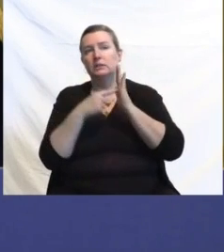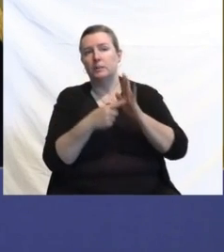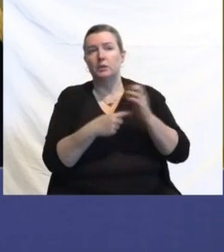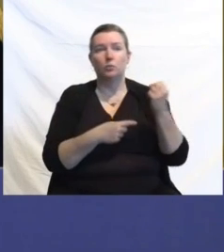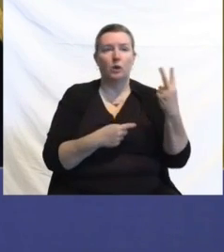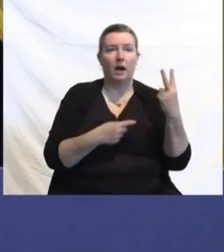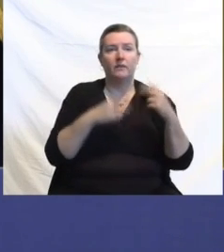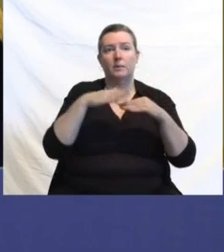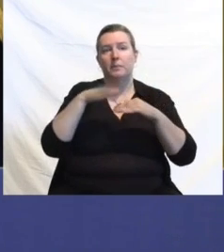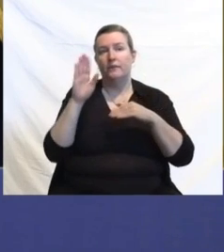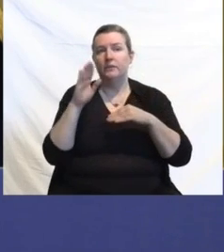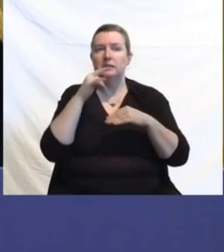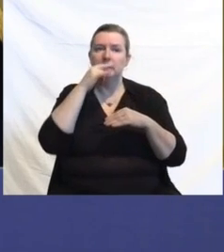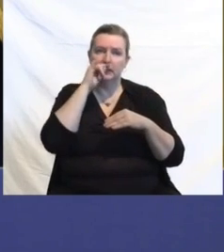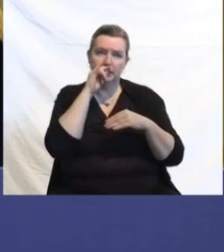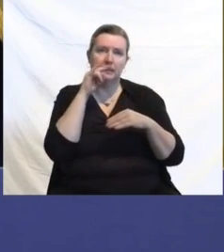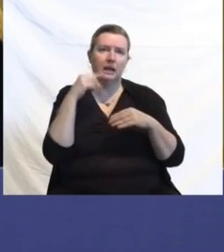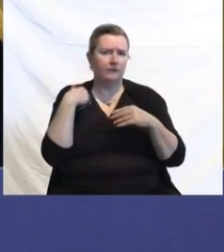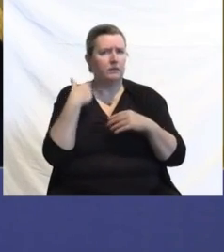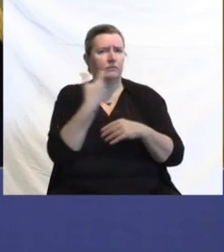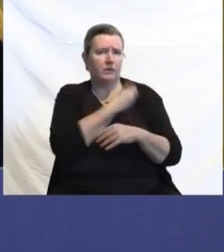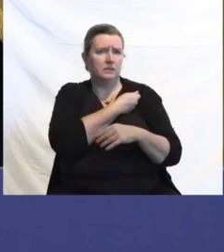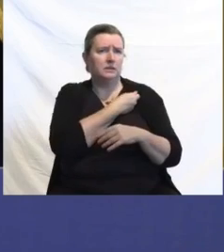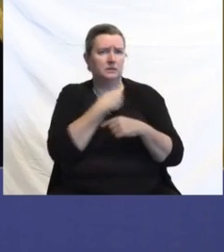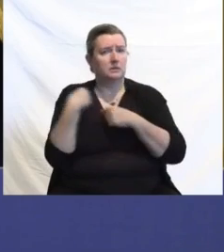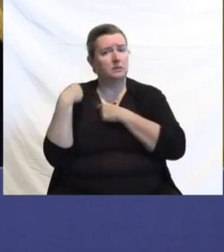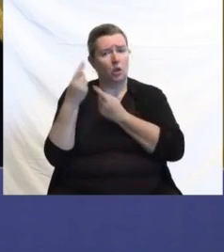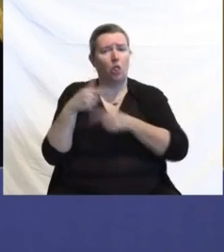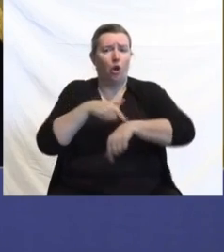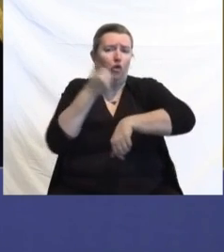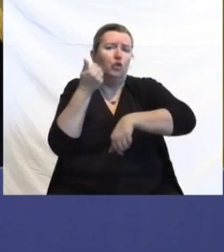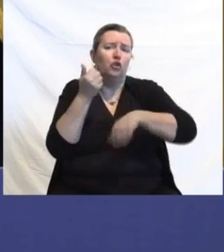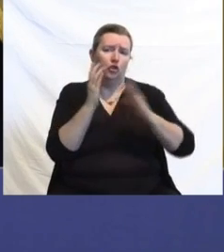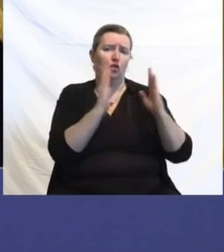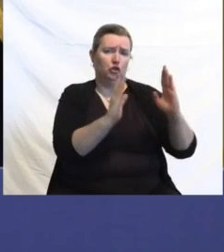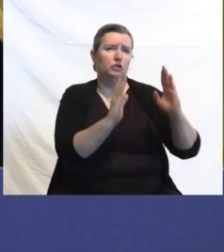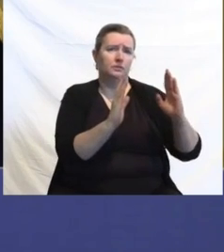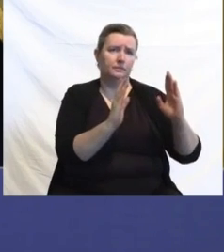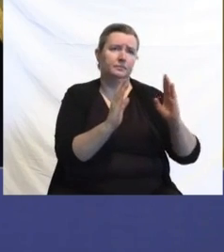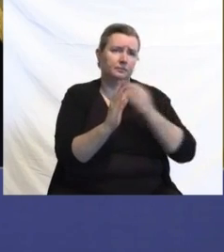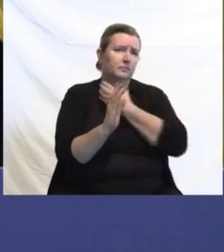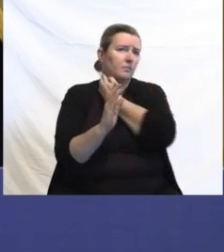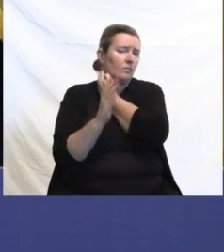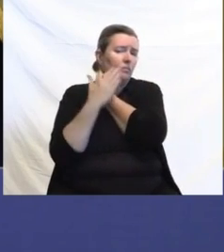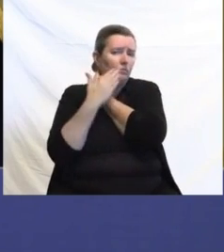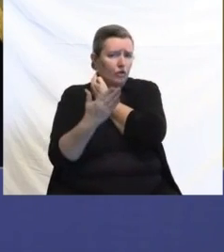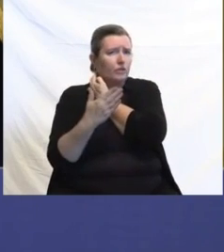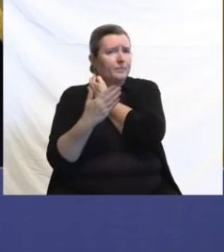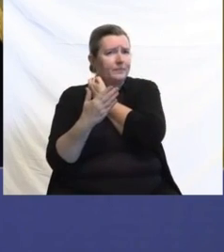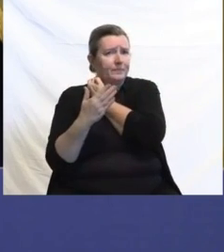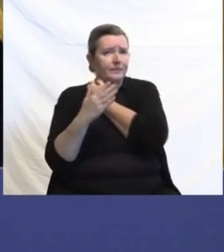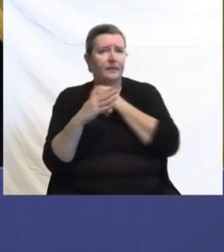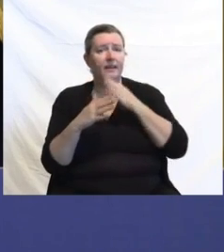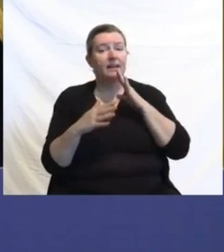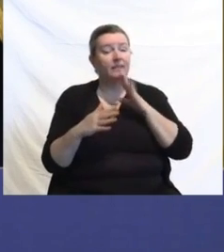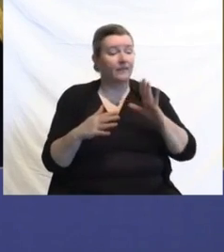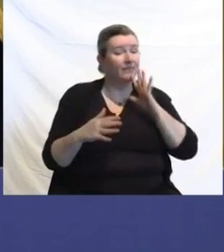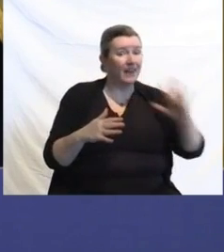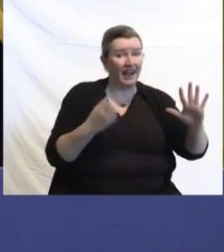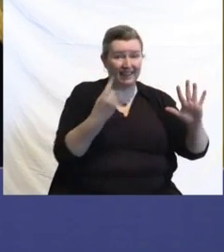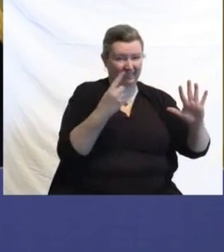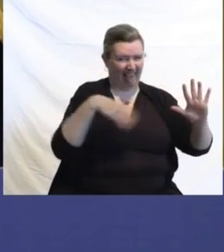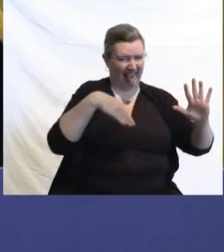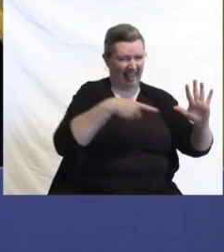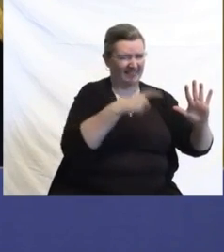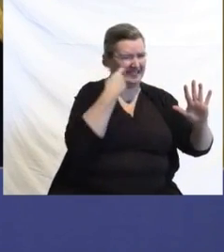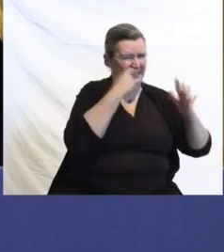eligible a lot longer and their penetration rate of the vaccine is a lot more significant than the 5 to 11 crowd. That, to our